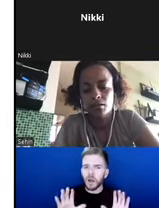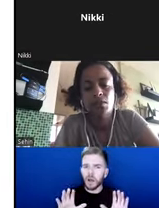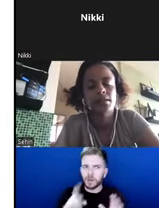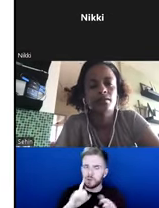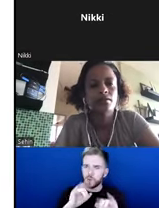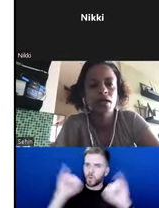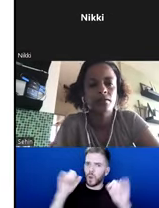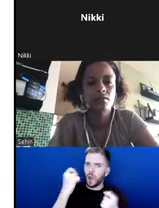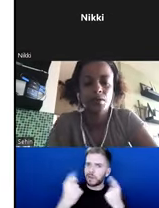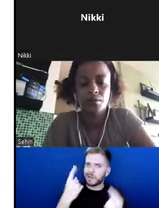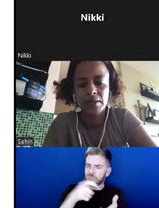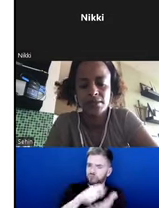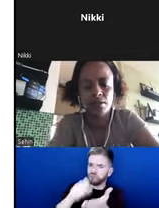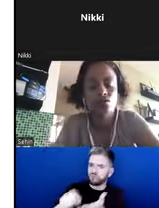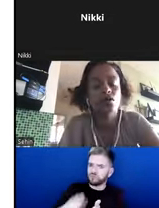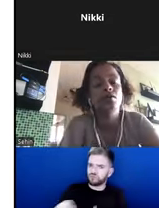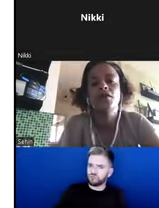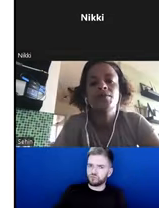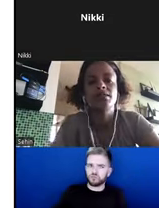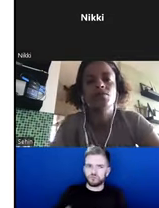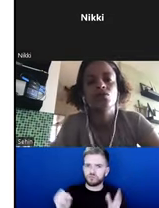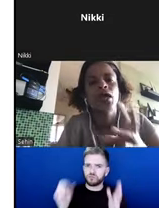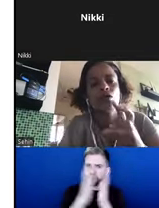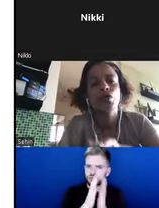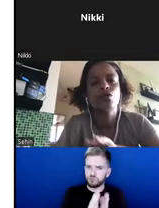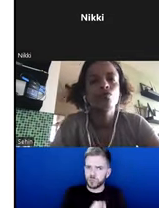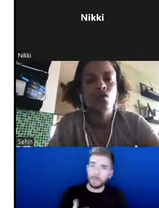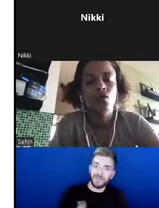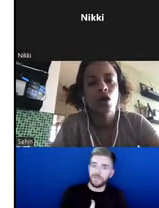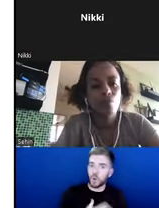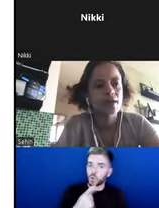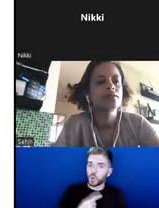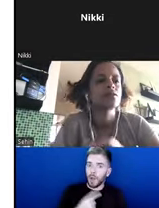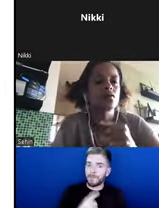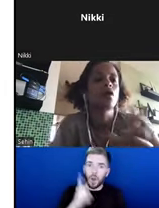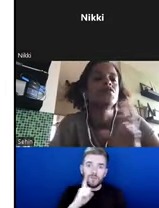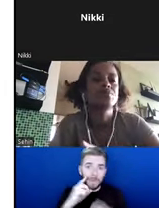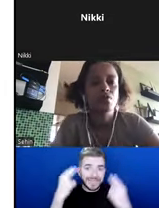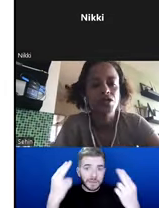anybody in the West had decided to talk about feminism. So we root all our practice and all our inspiration